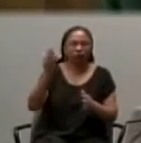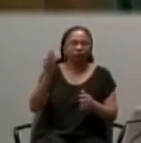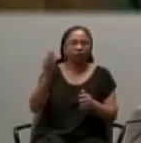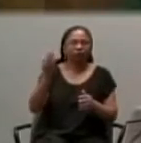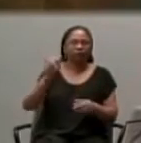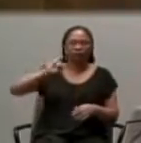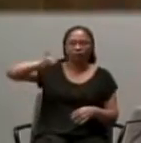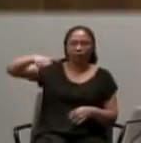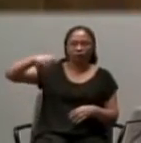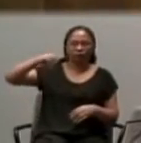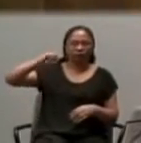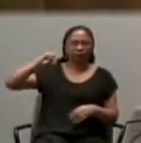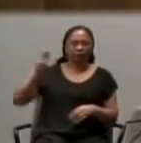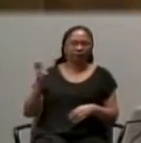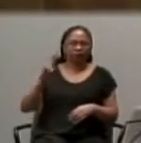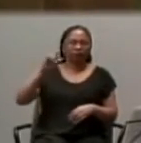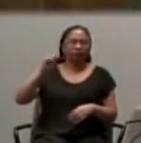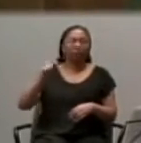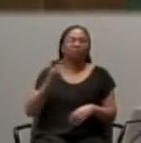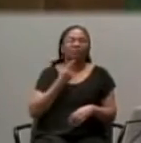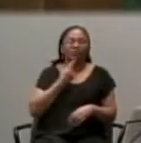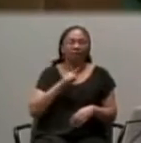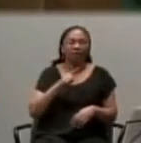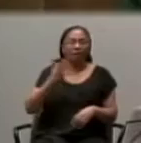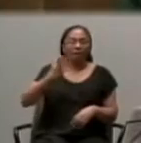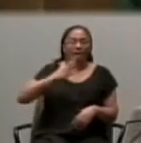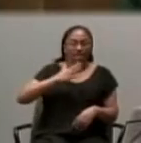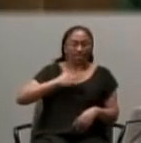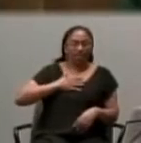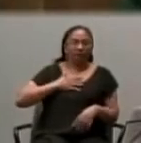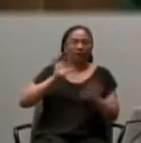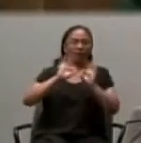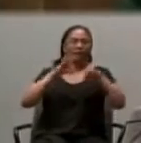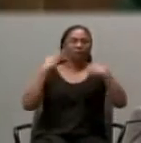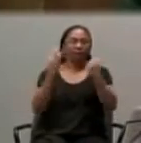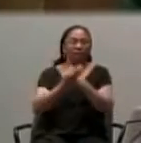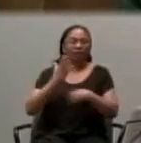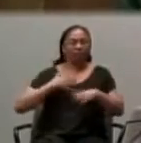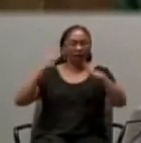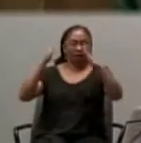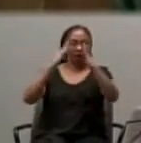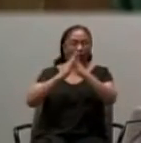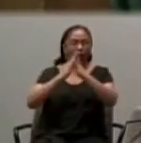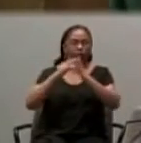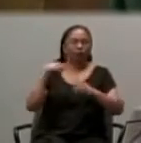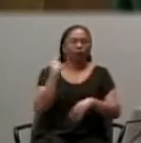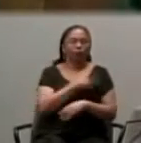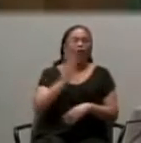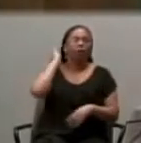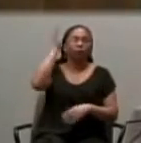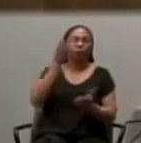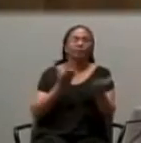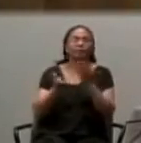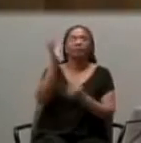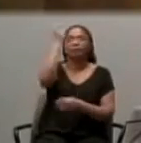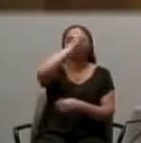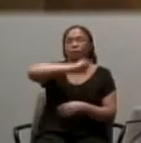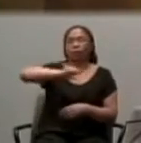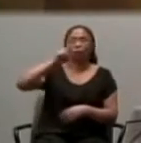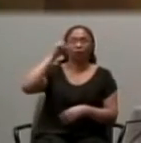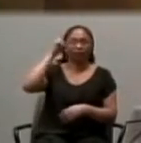Joshua says to the people, As for me and my family, my house, We will serve the Lord.